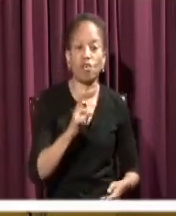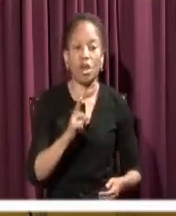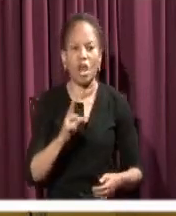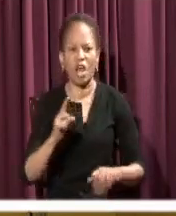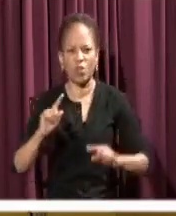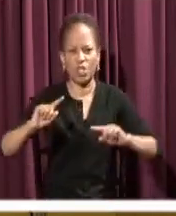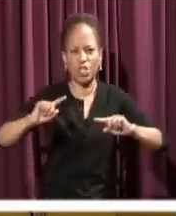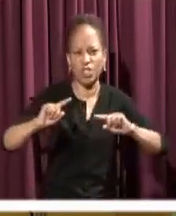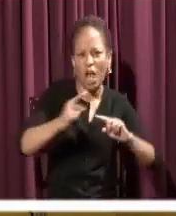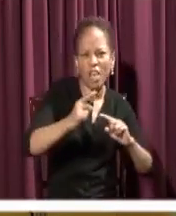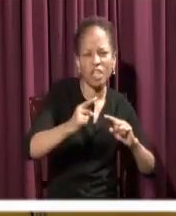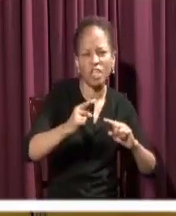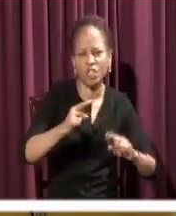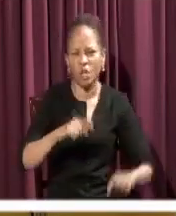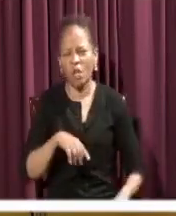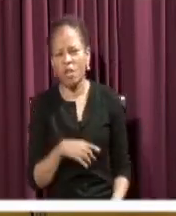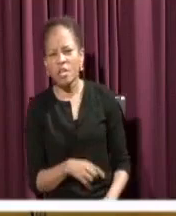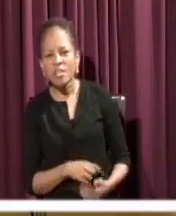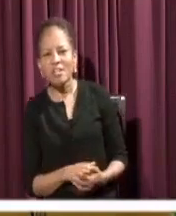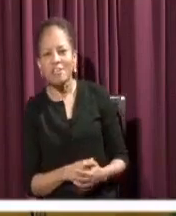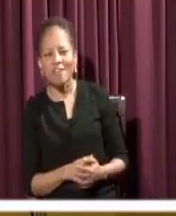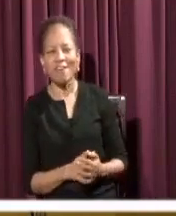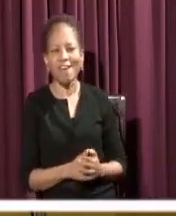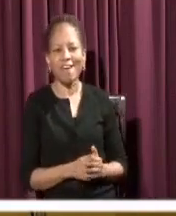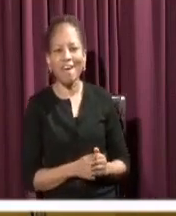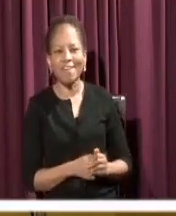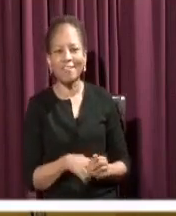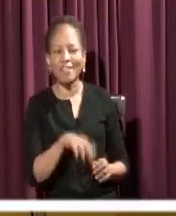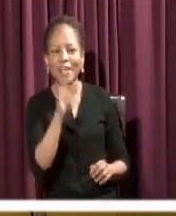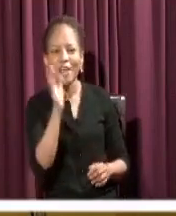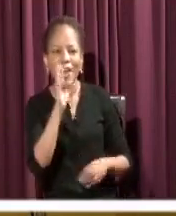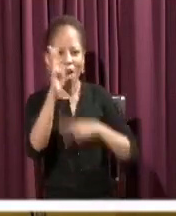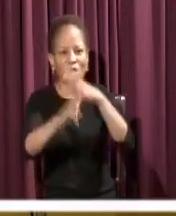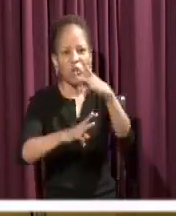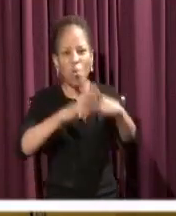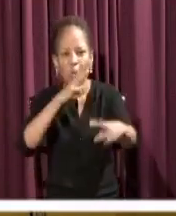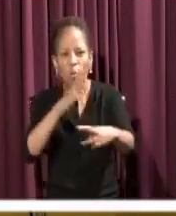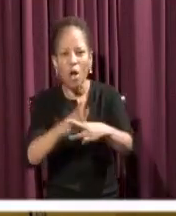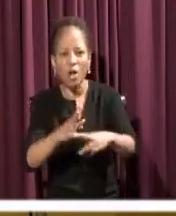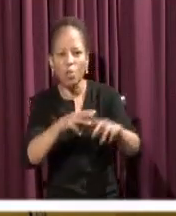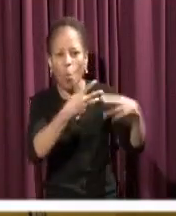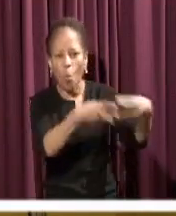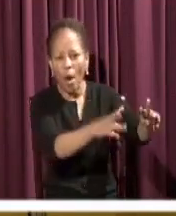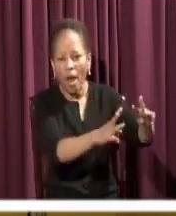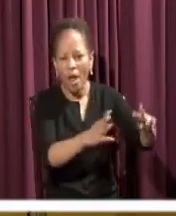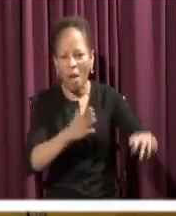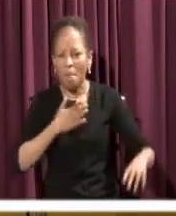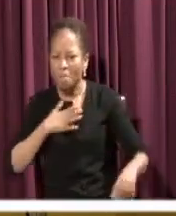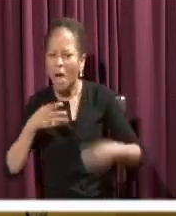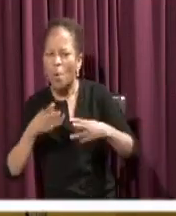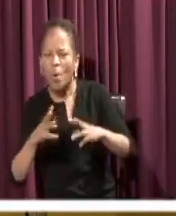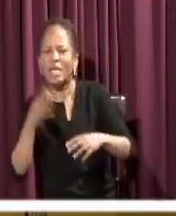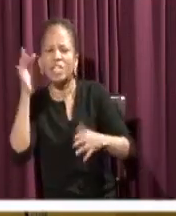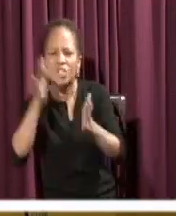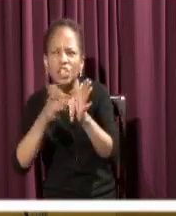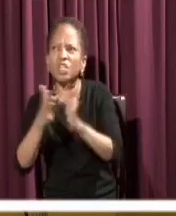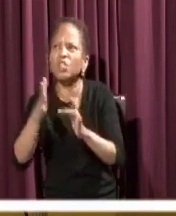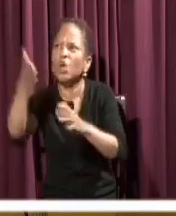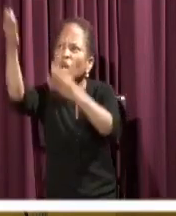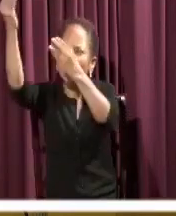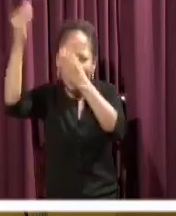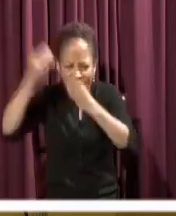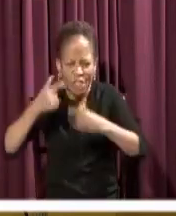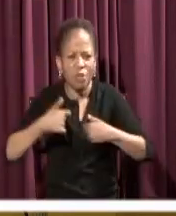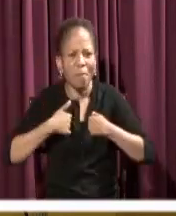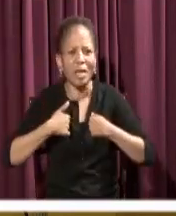challenge a condition or an expectation of the world in your home, every time you do it, you know the